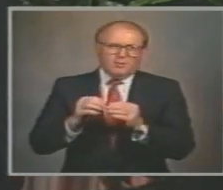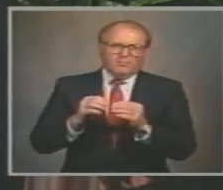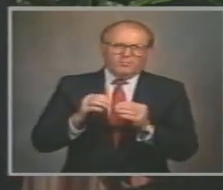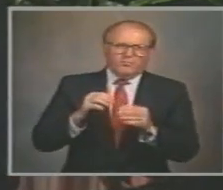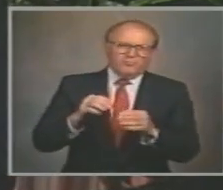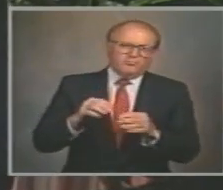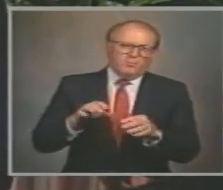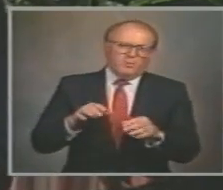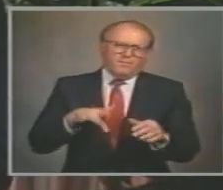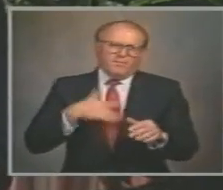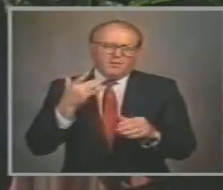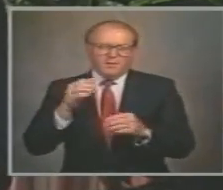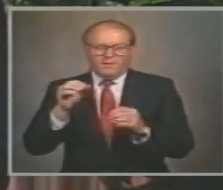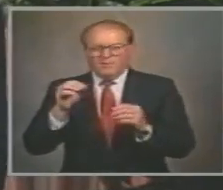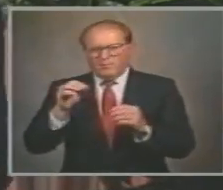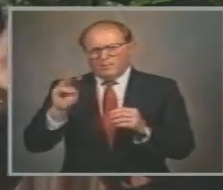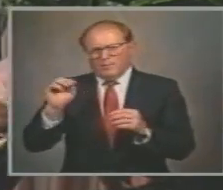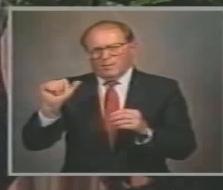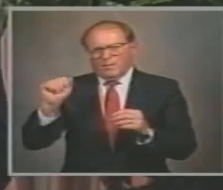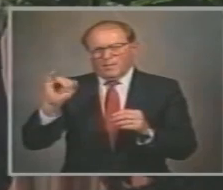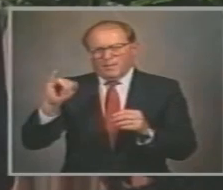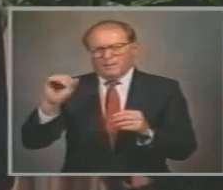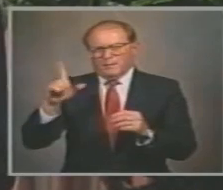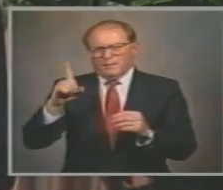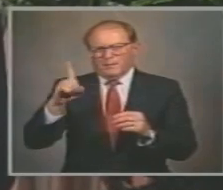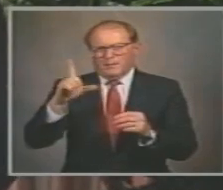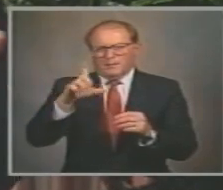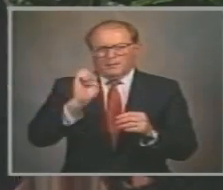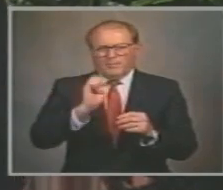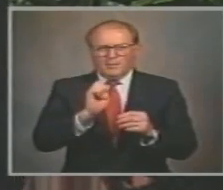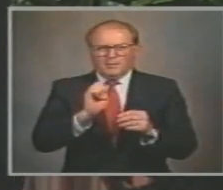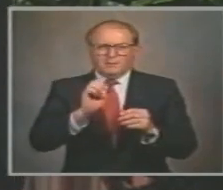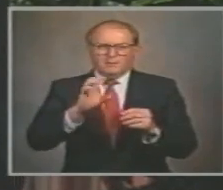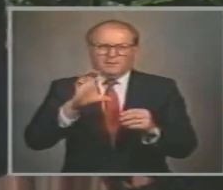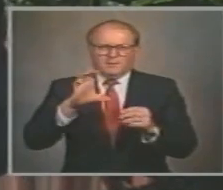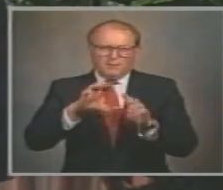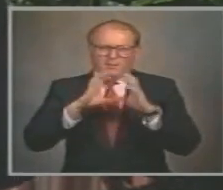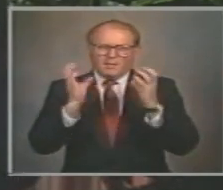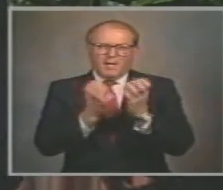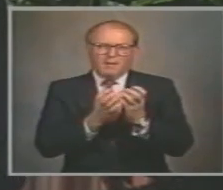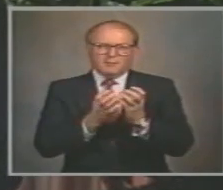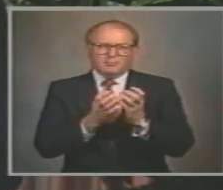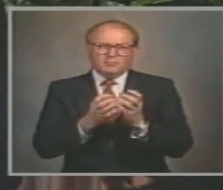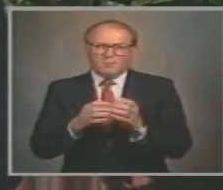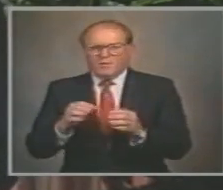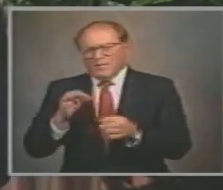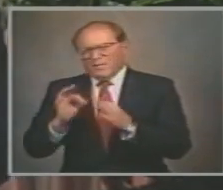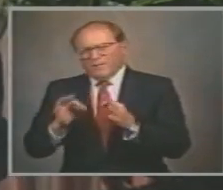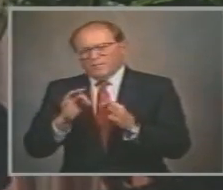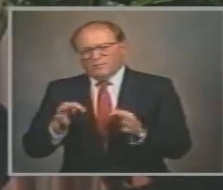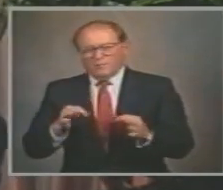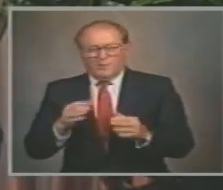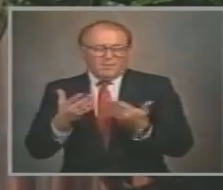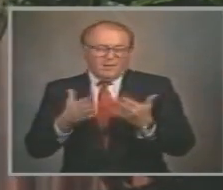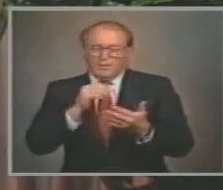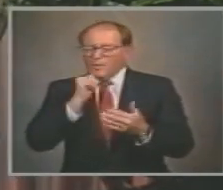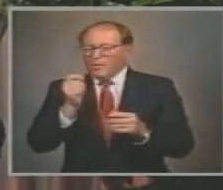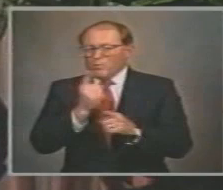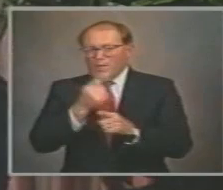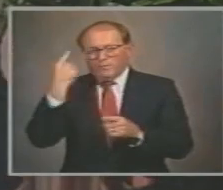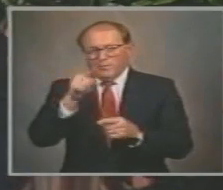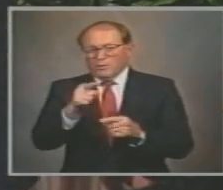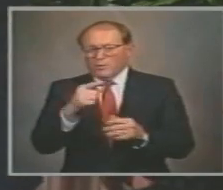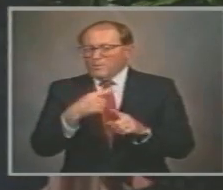feels good Do it May not be right For me But if it's right For you Do it These and other similar